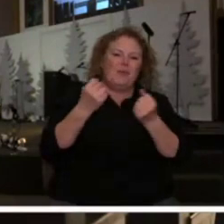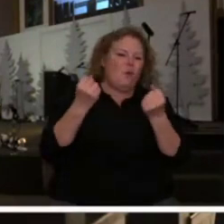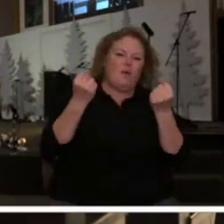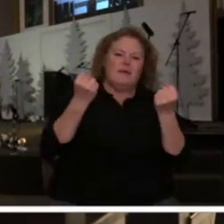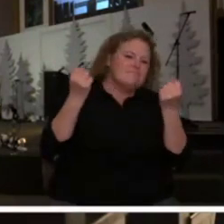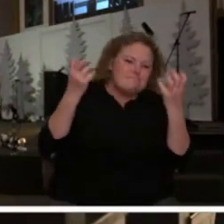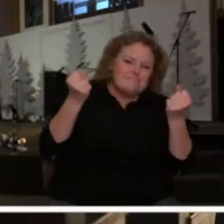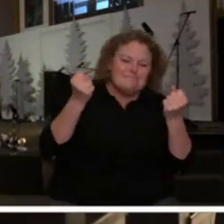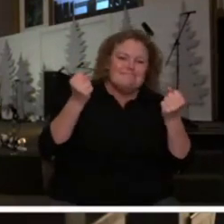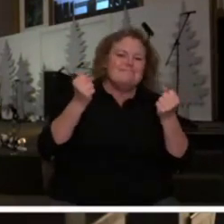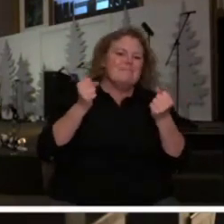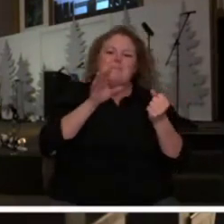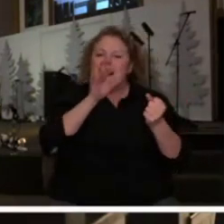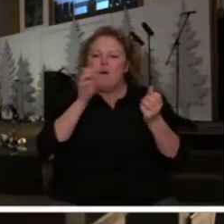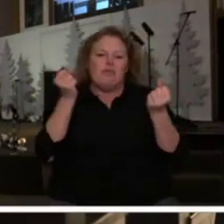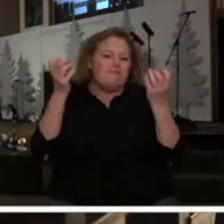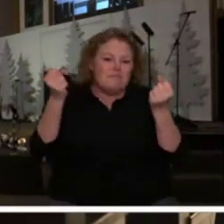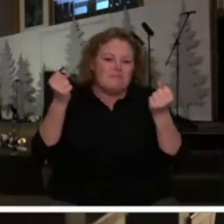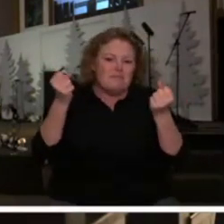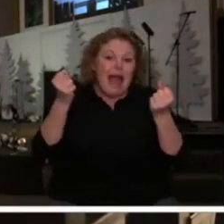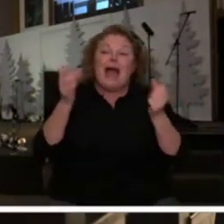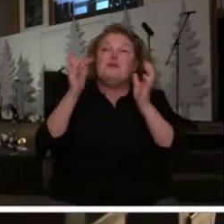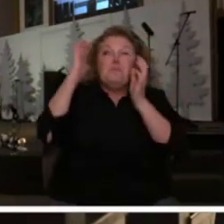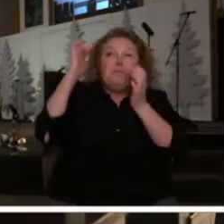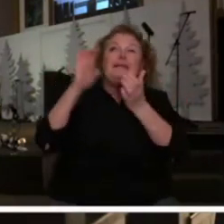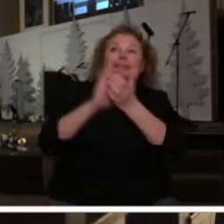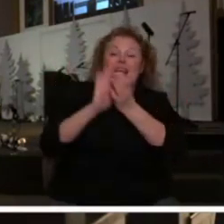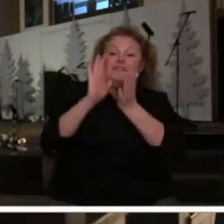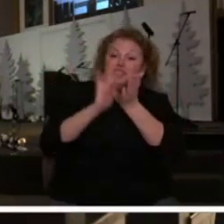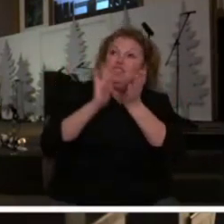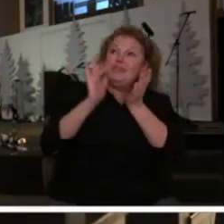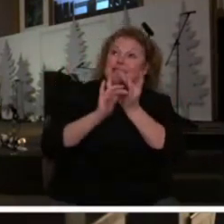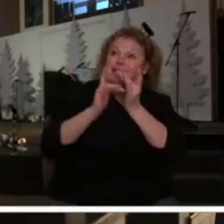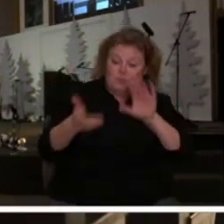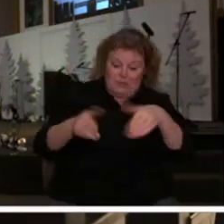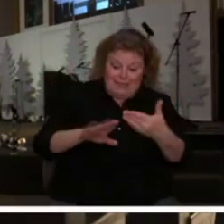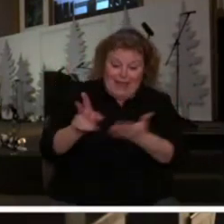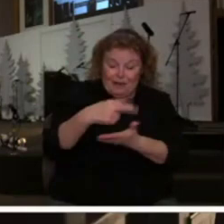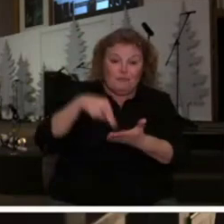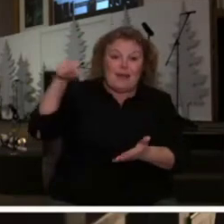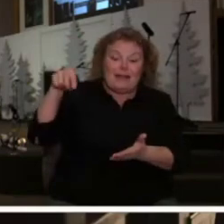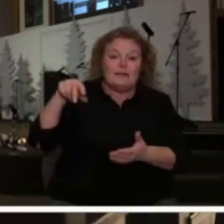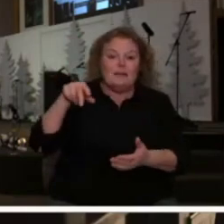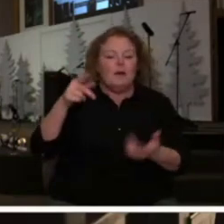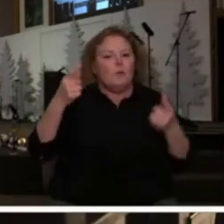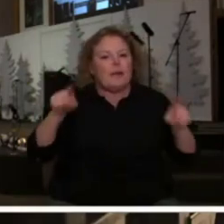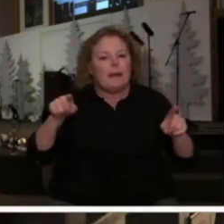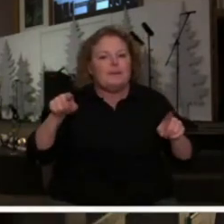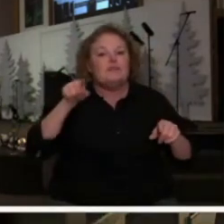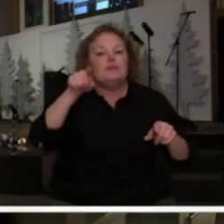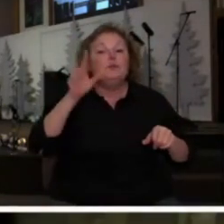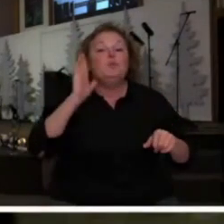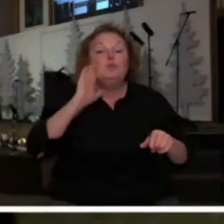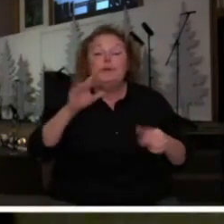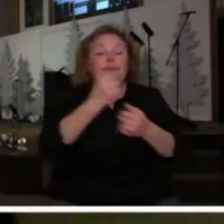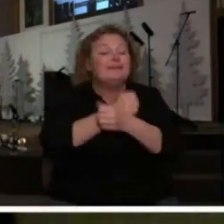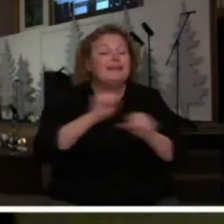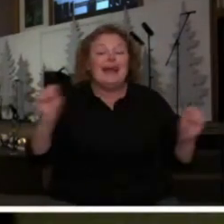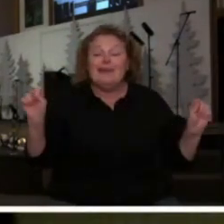heart that God raised Him from the dead you will be saved you will be saved